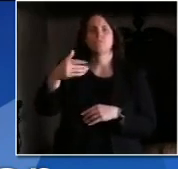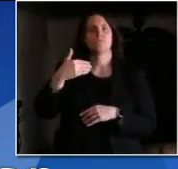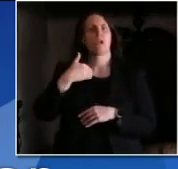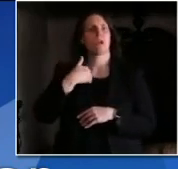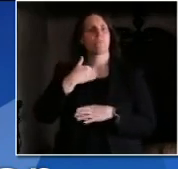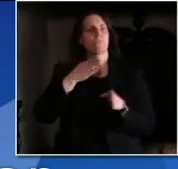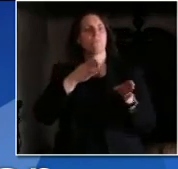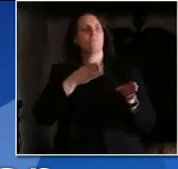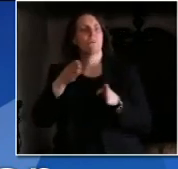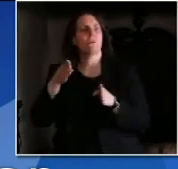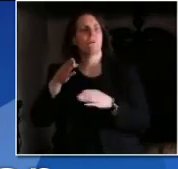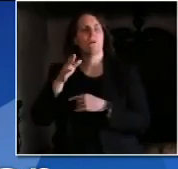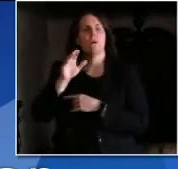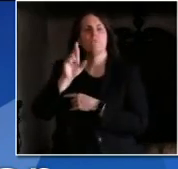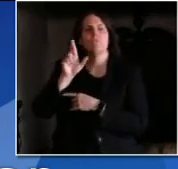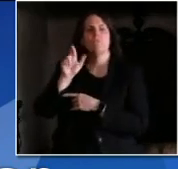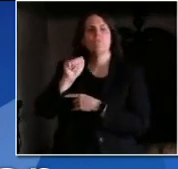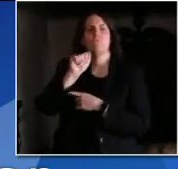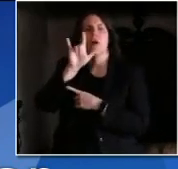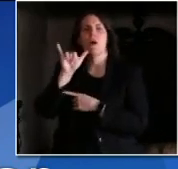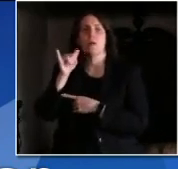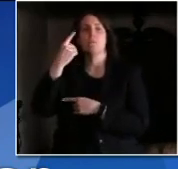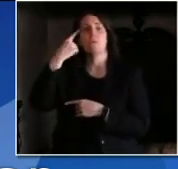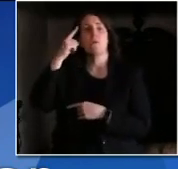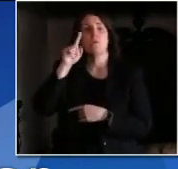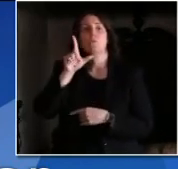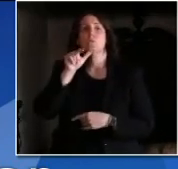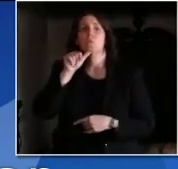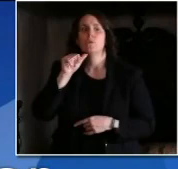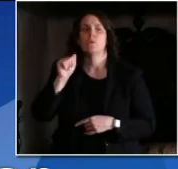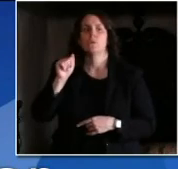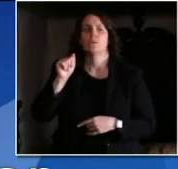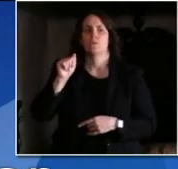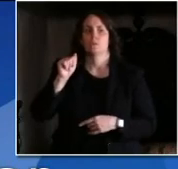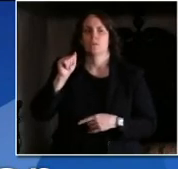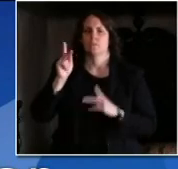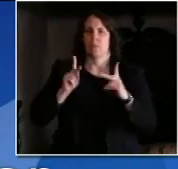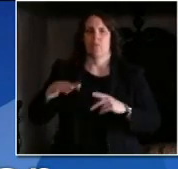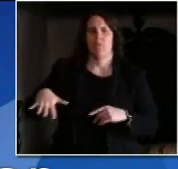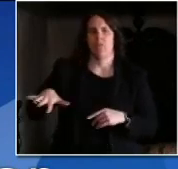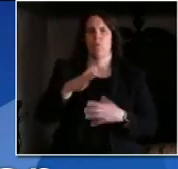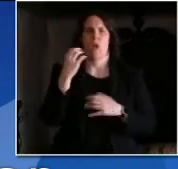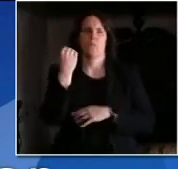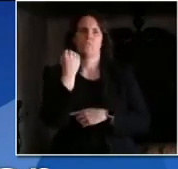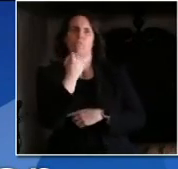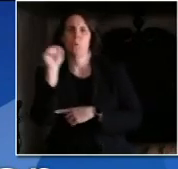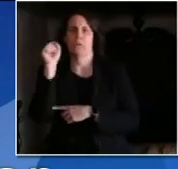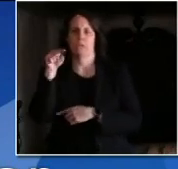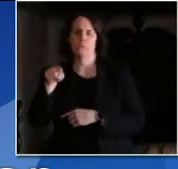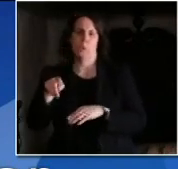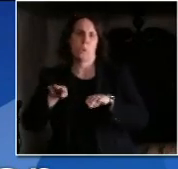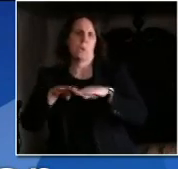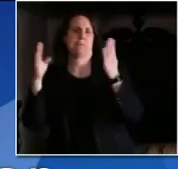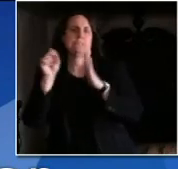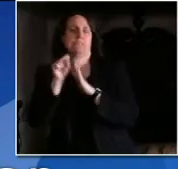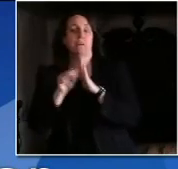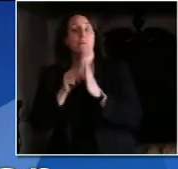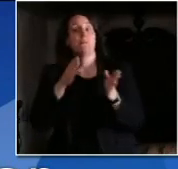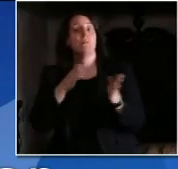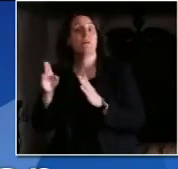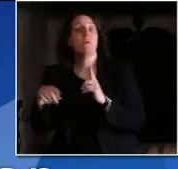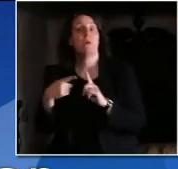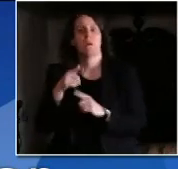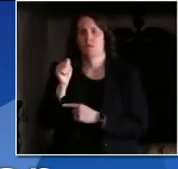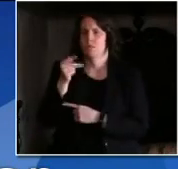state to reopen will orders your orders be enforced on that date and do you have a response to citizens who are